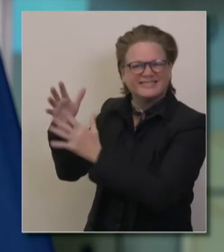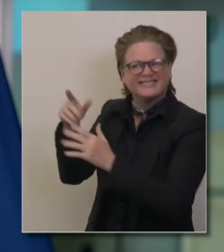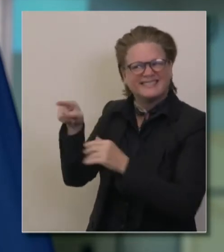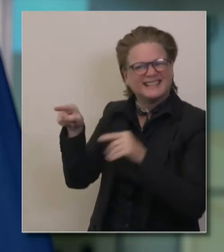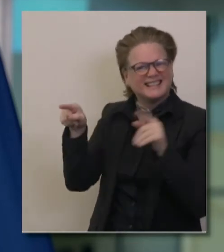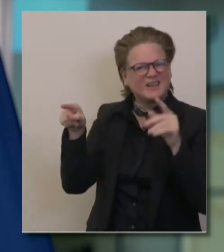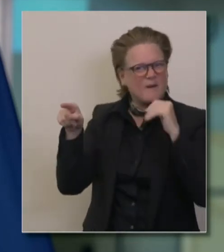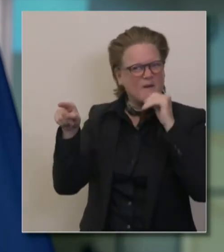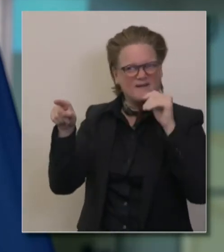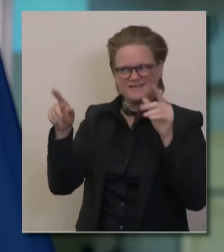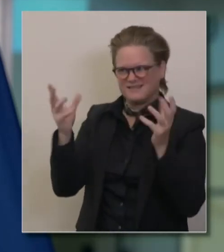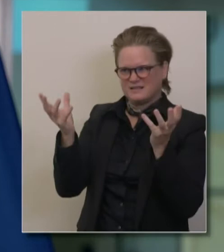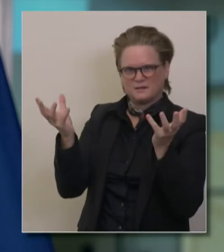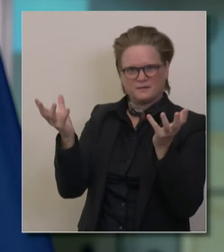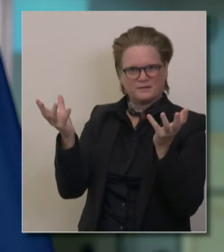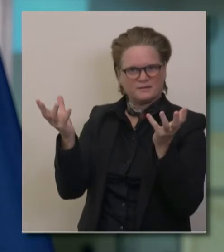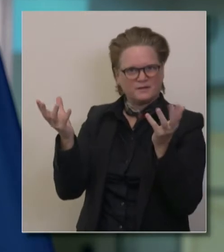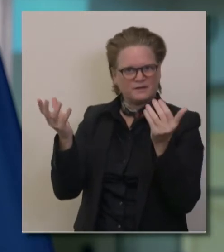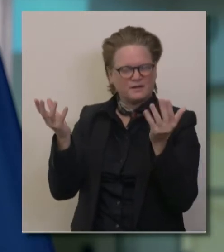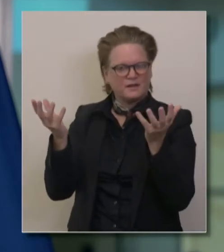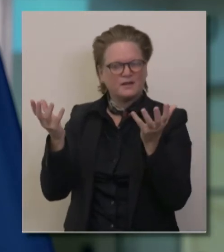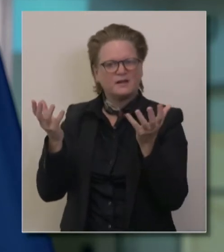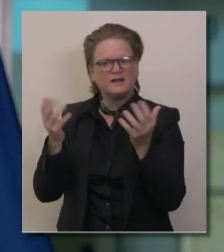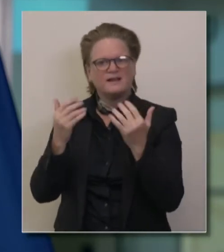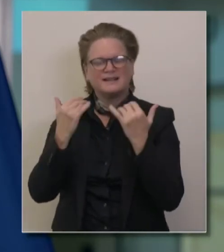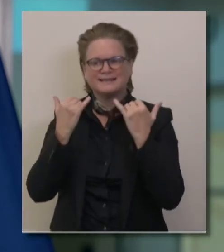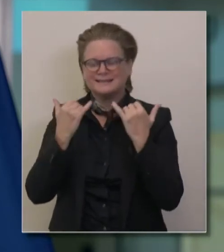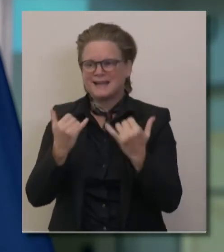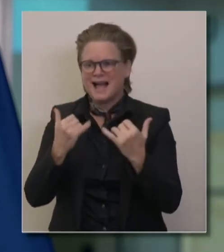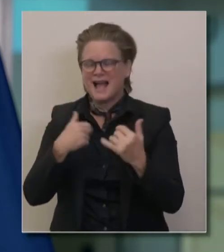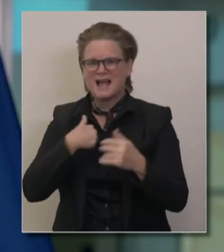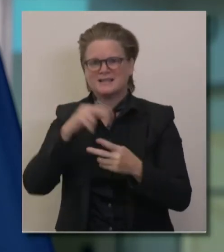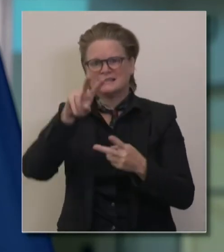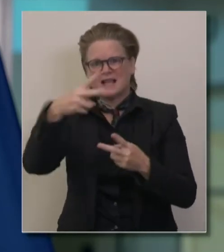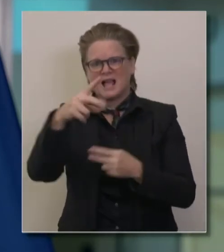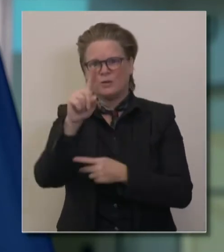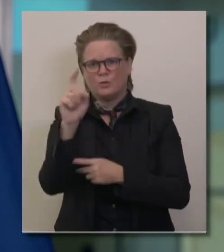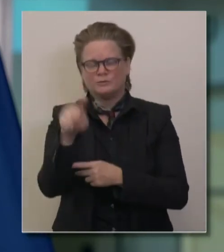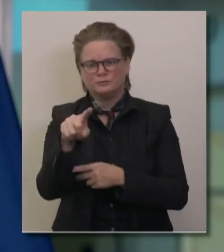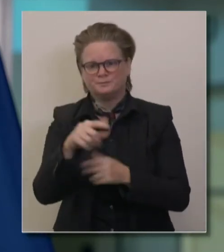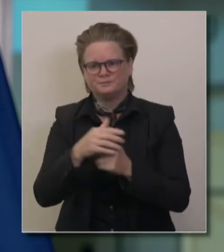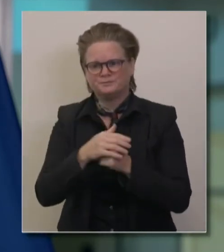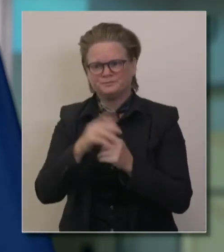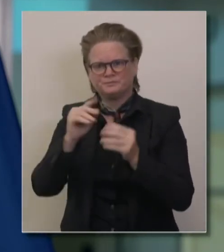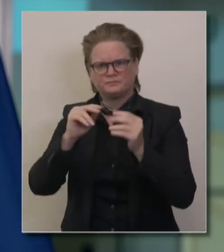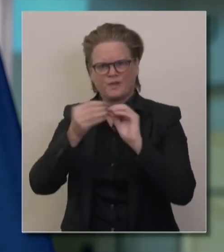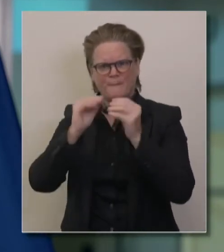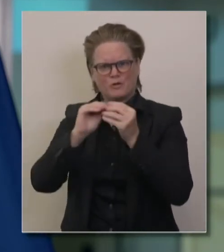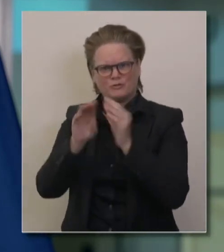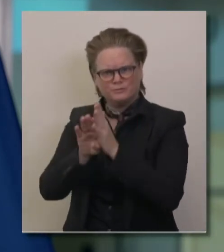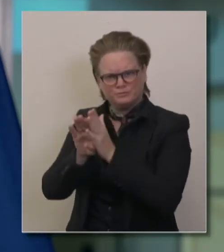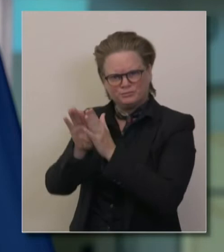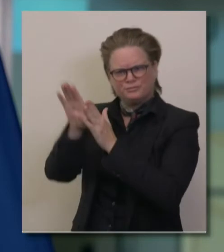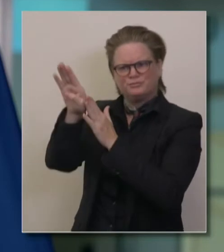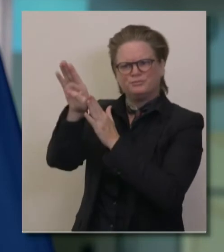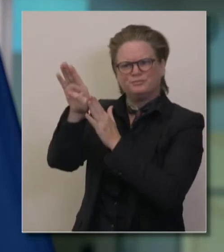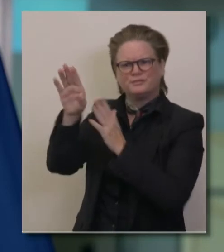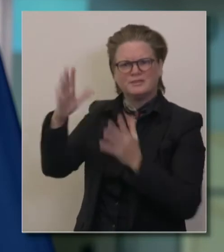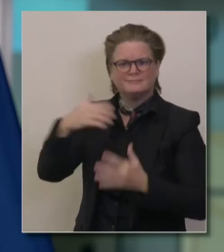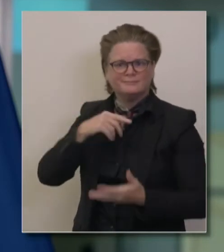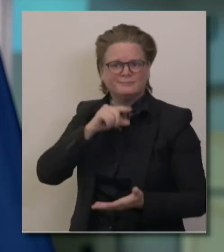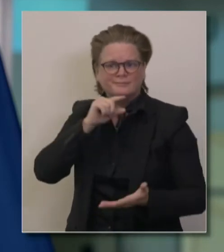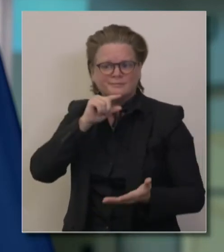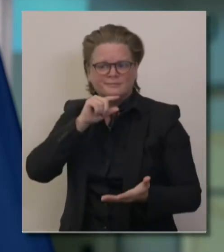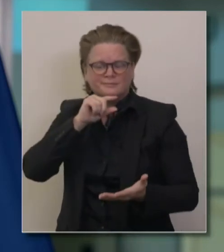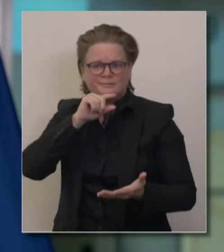that occurred around people's potentially dinner tables or activities and plans travel through Thanksgiving, uh,